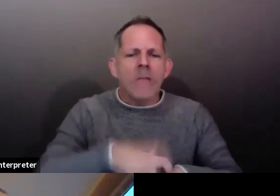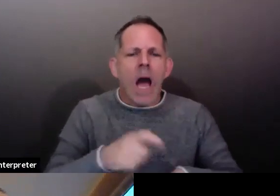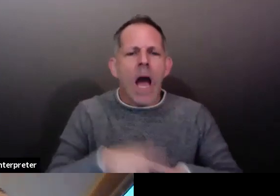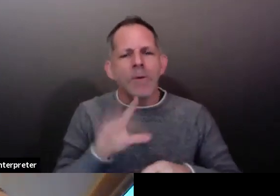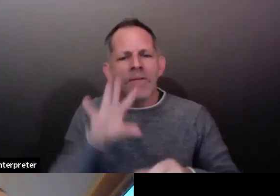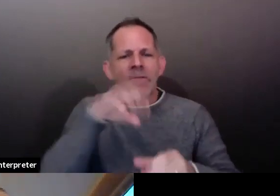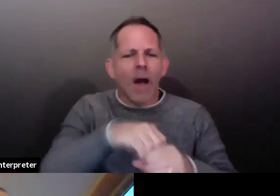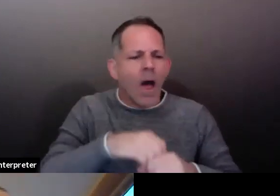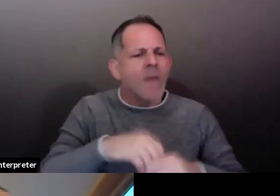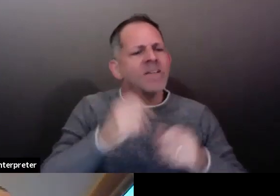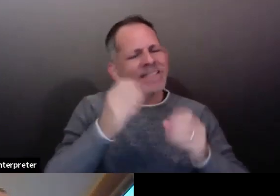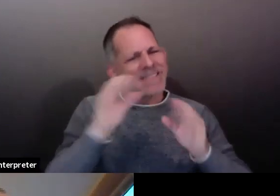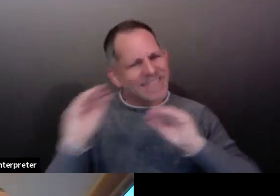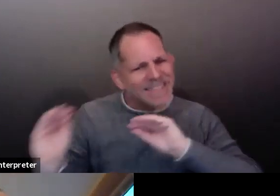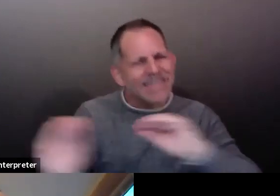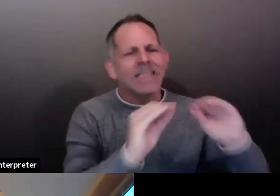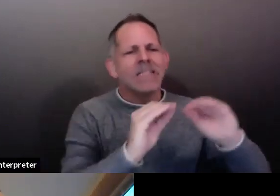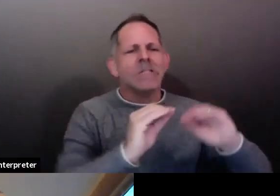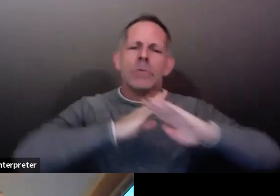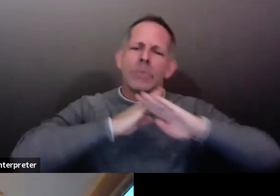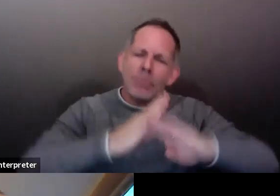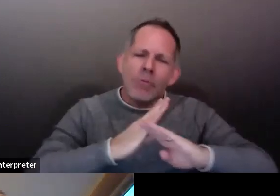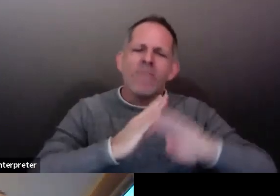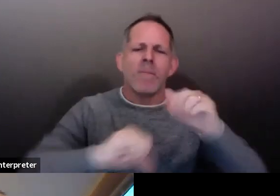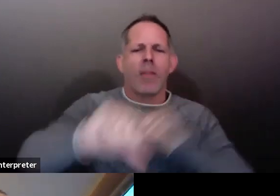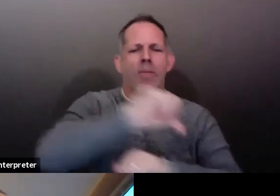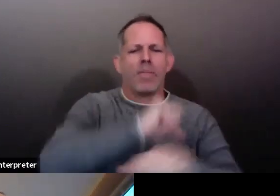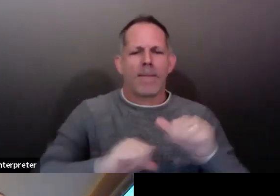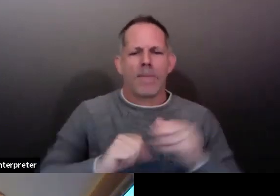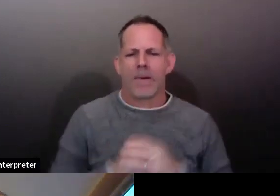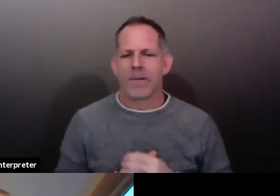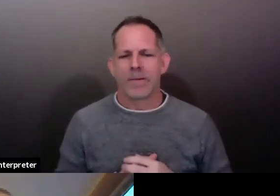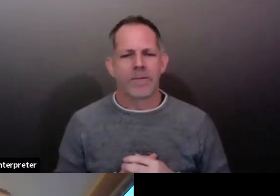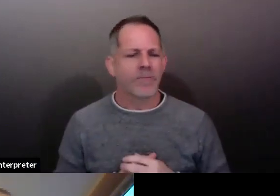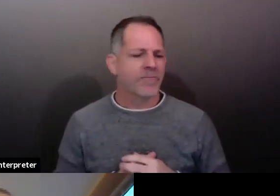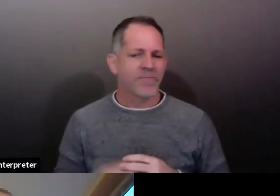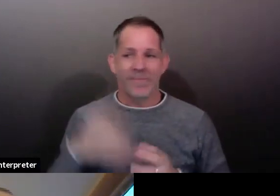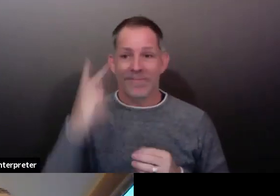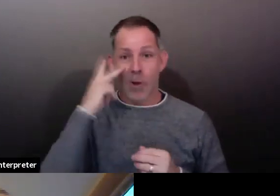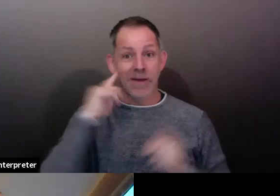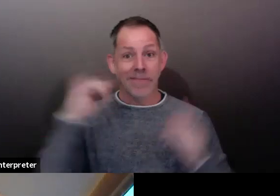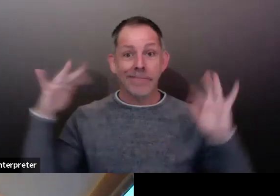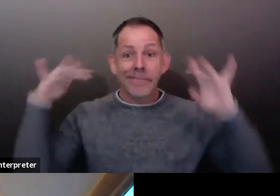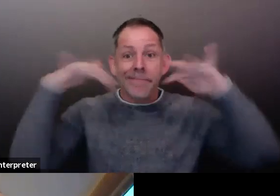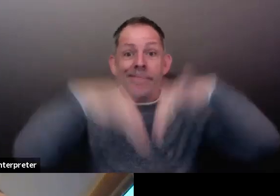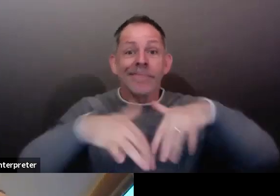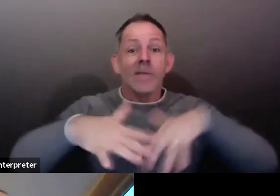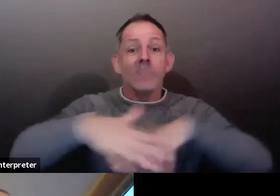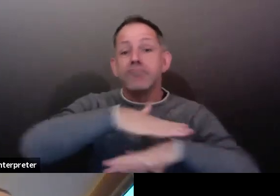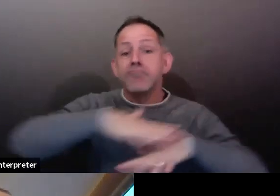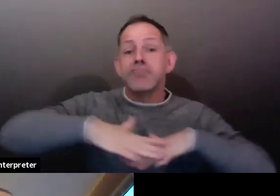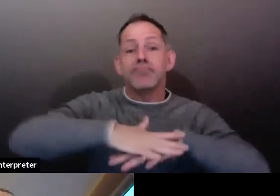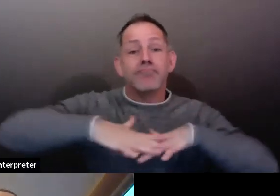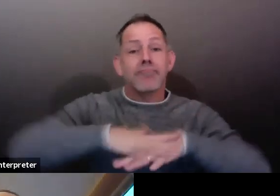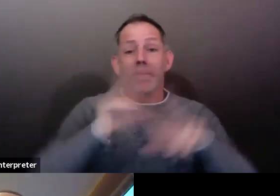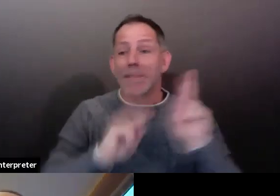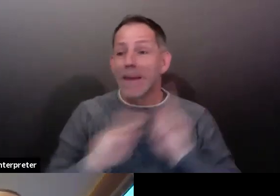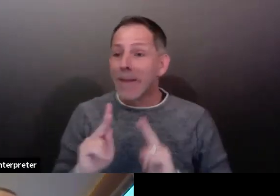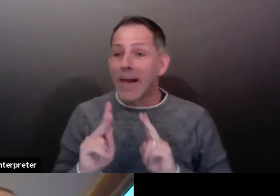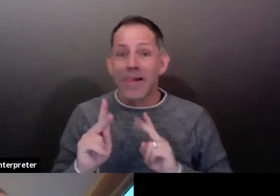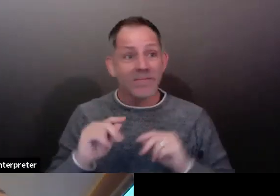into settings where there are crowds, gatherings, what have you. So face coverings at all times outside of the house.